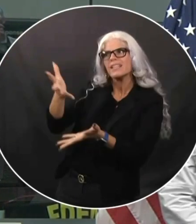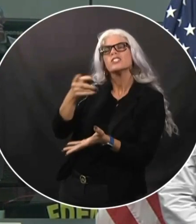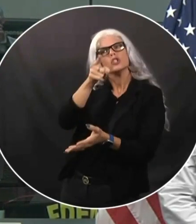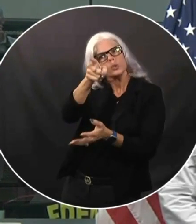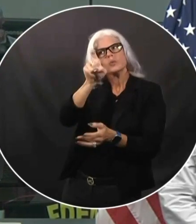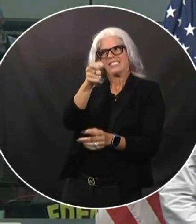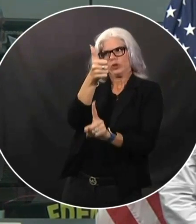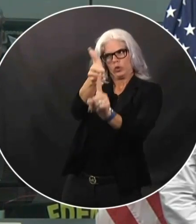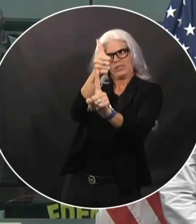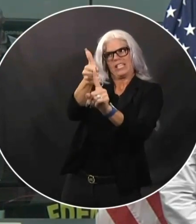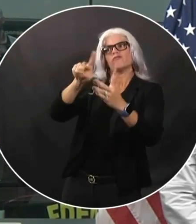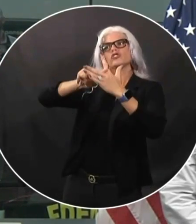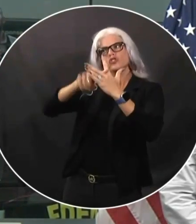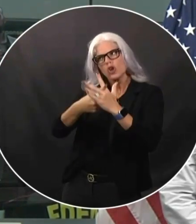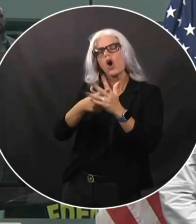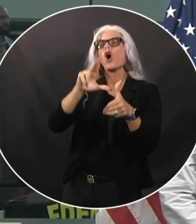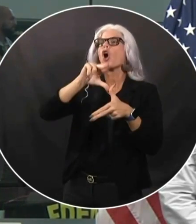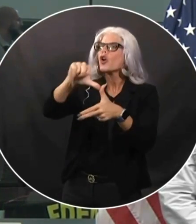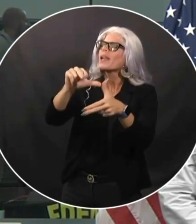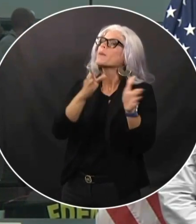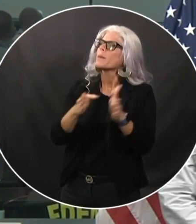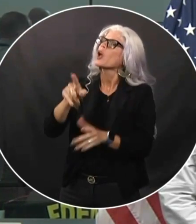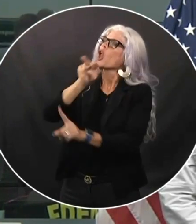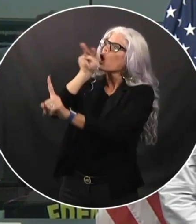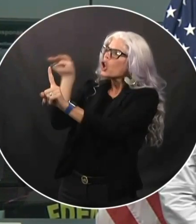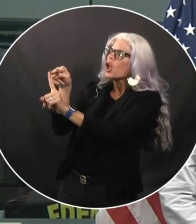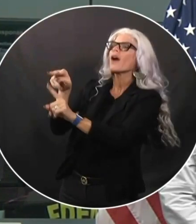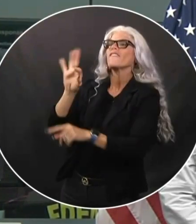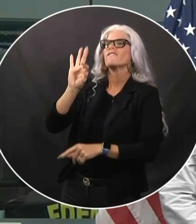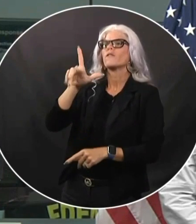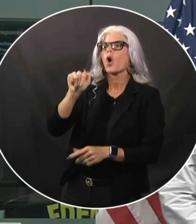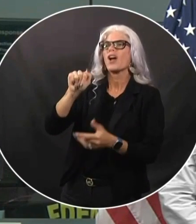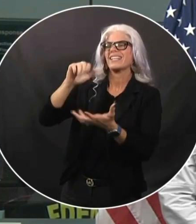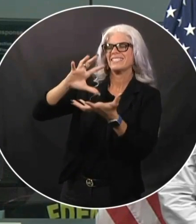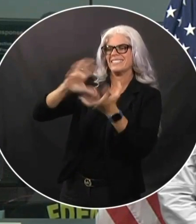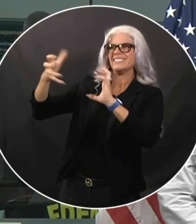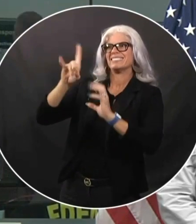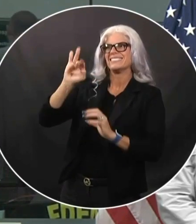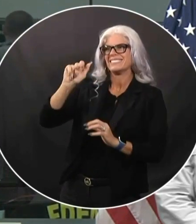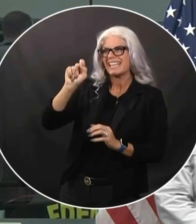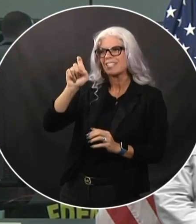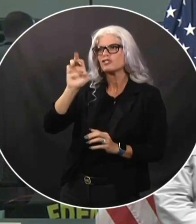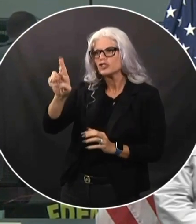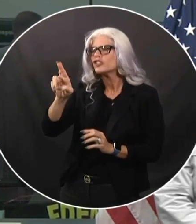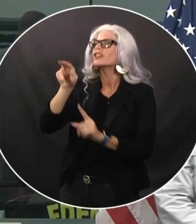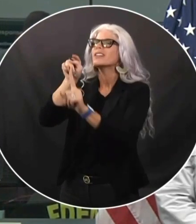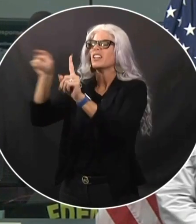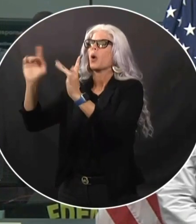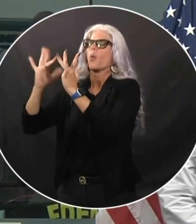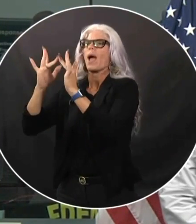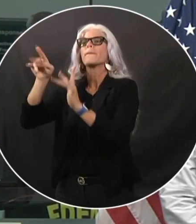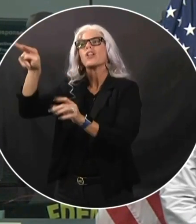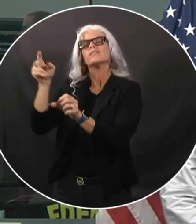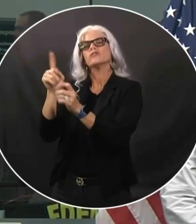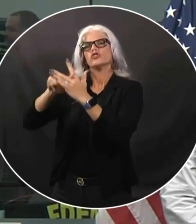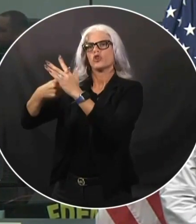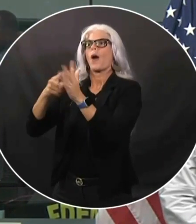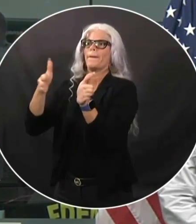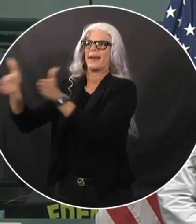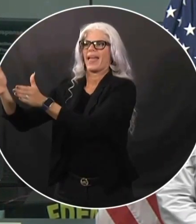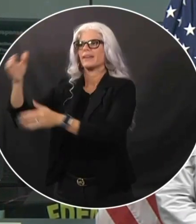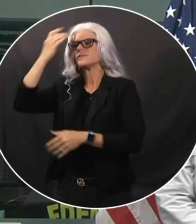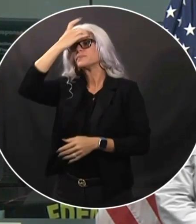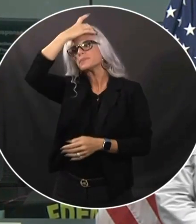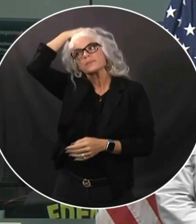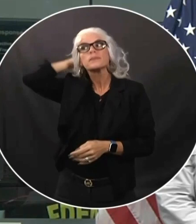Visit floridadisaster.org slash get a plan to see some of the things that may need to be done. For all